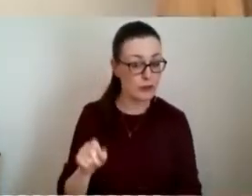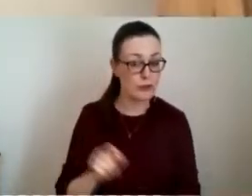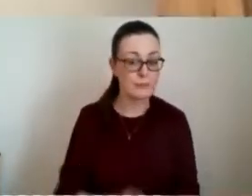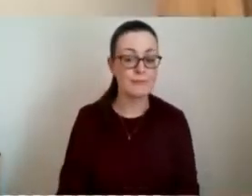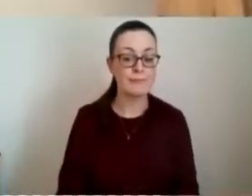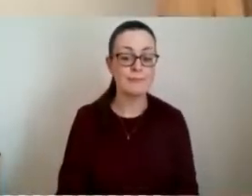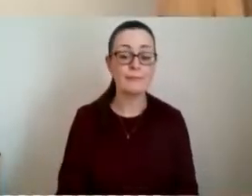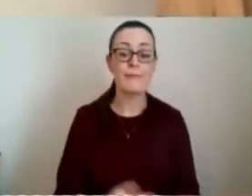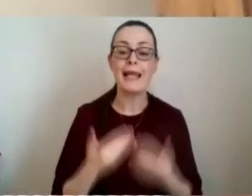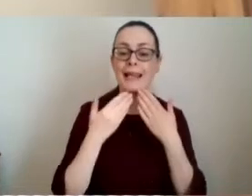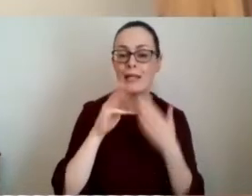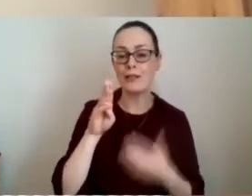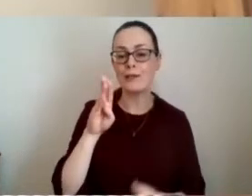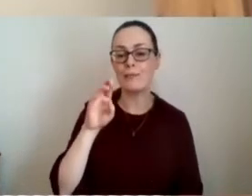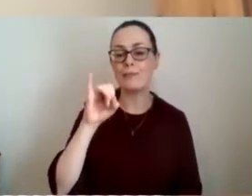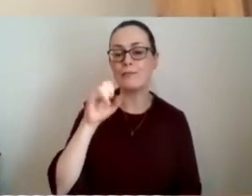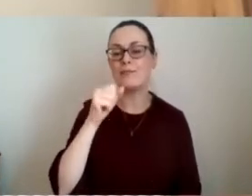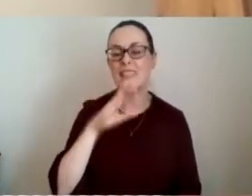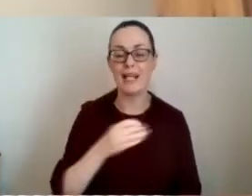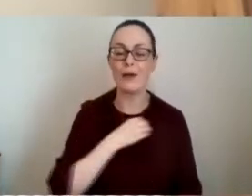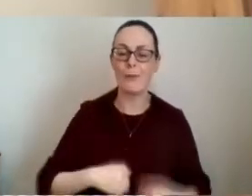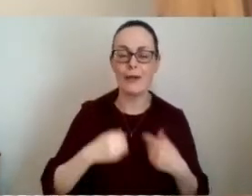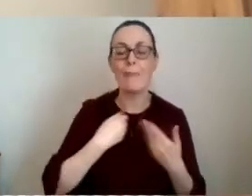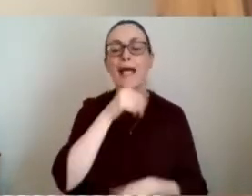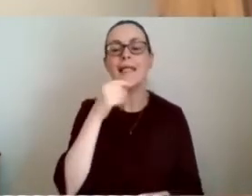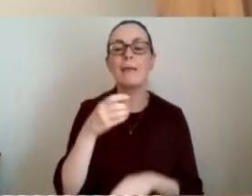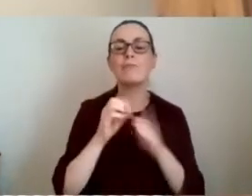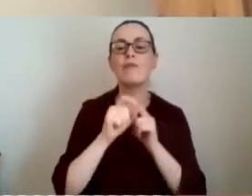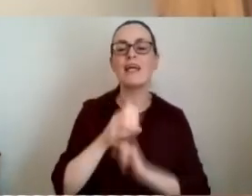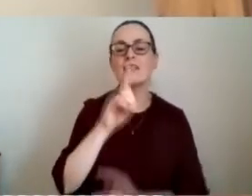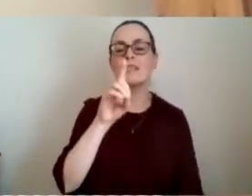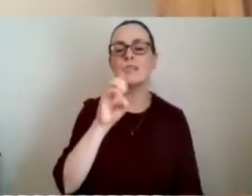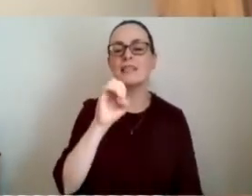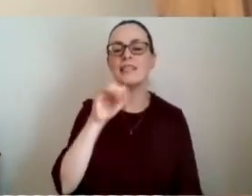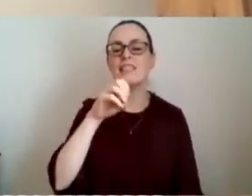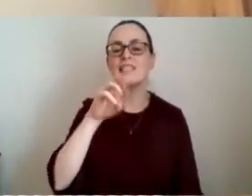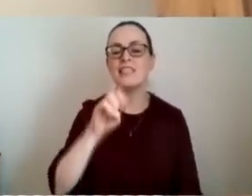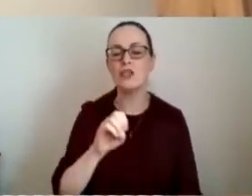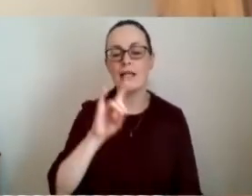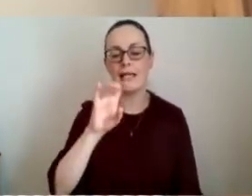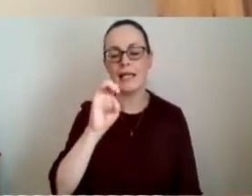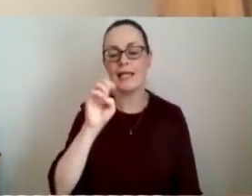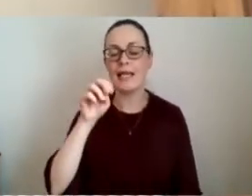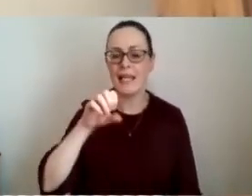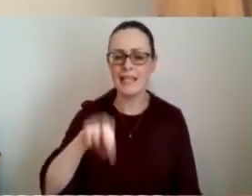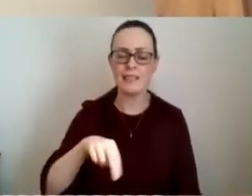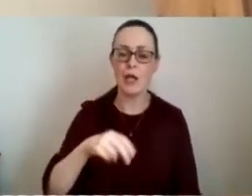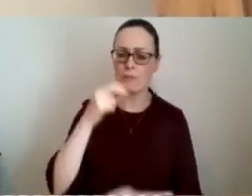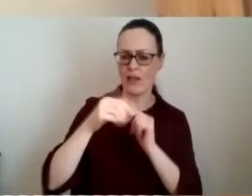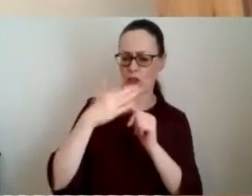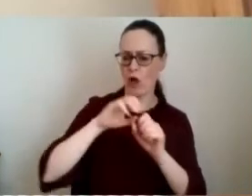thanks priscilla and good morning my name is professor deirdre heenan i'm professor of social policy at ulster university